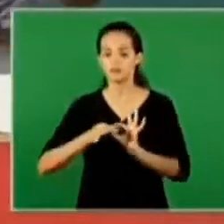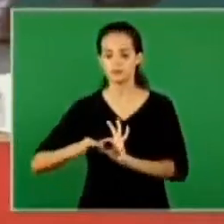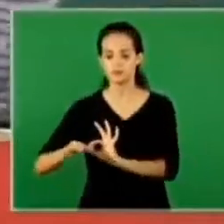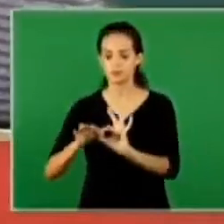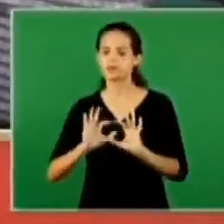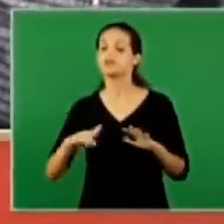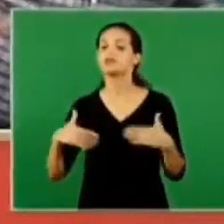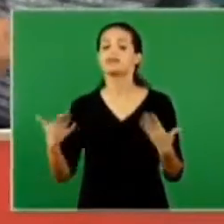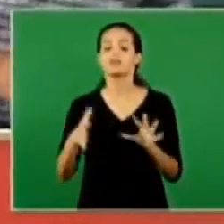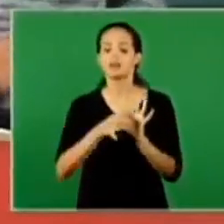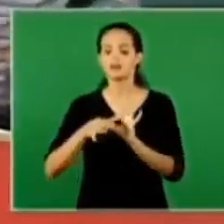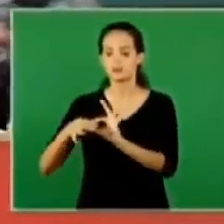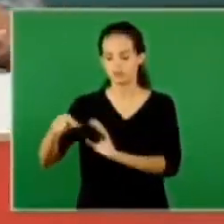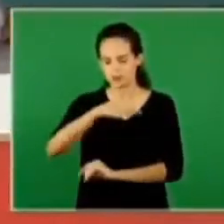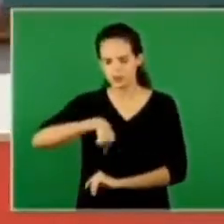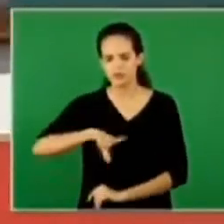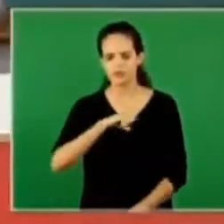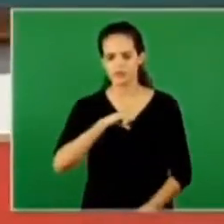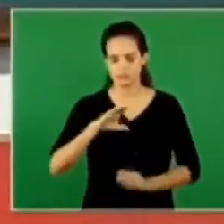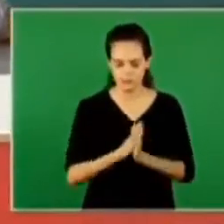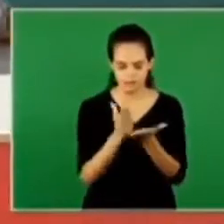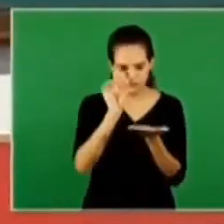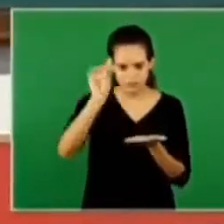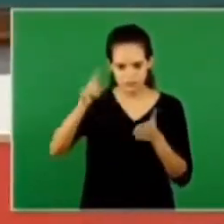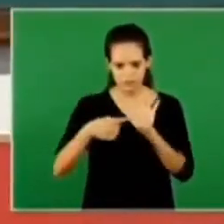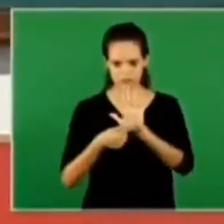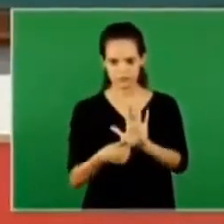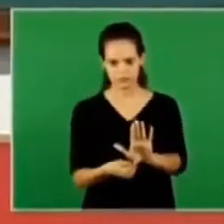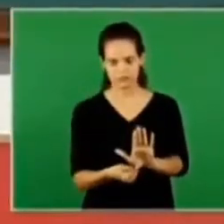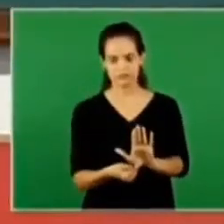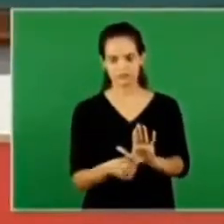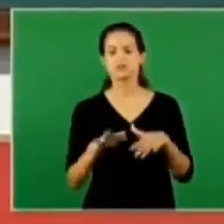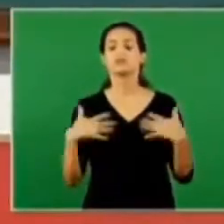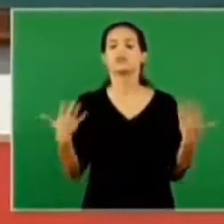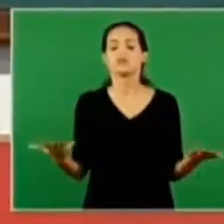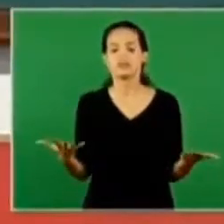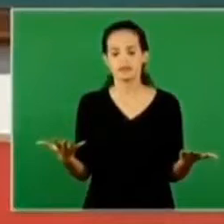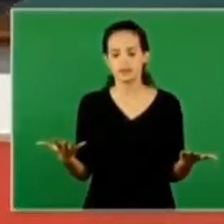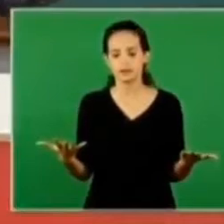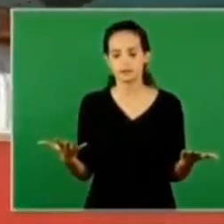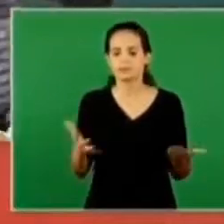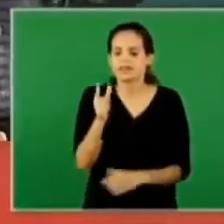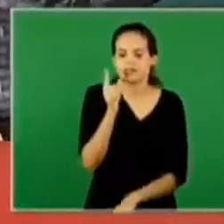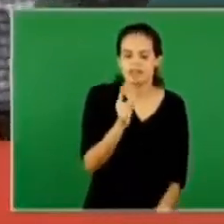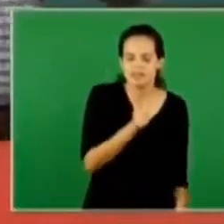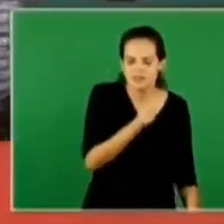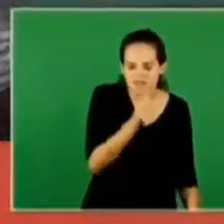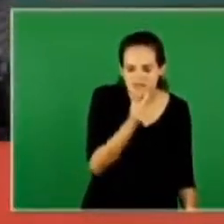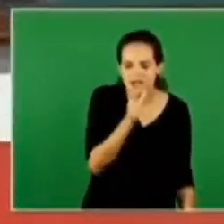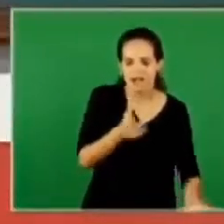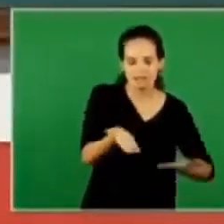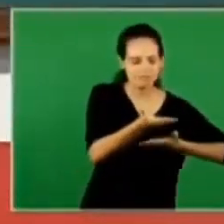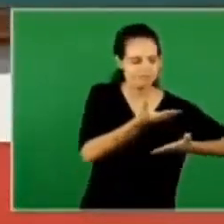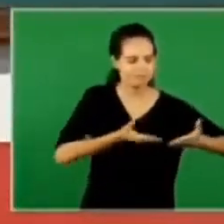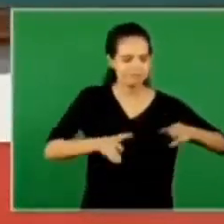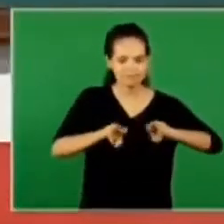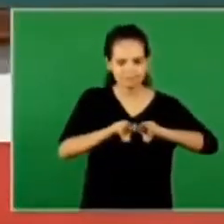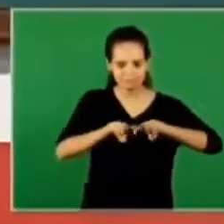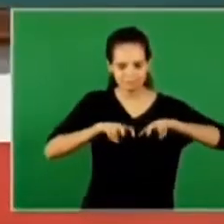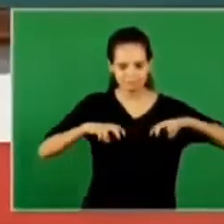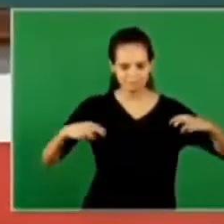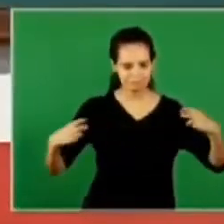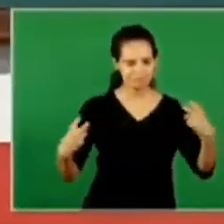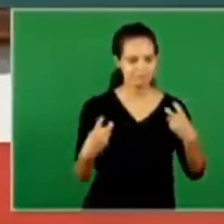what type of fellowship is this that the bible is speaking the fellowship of having